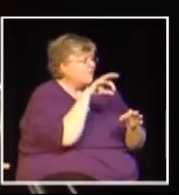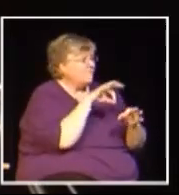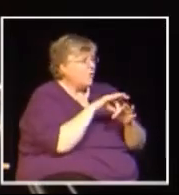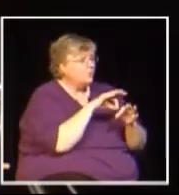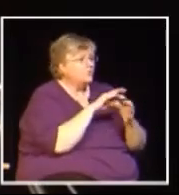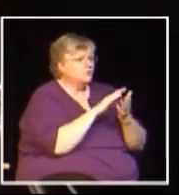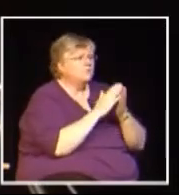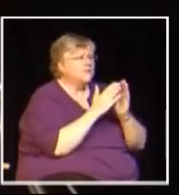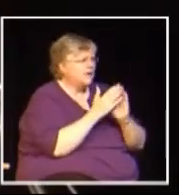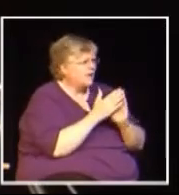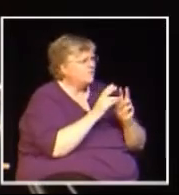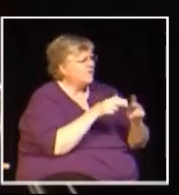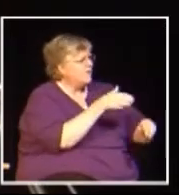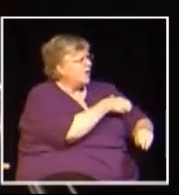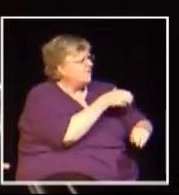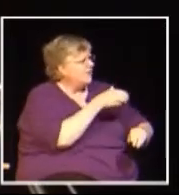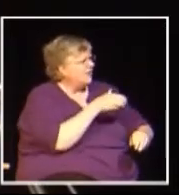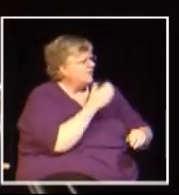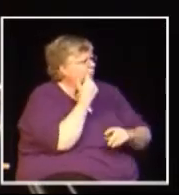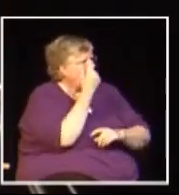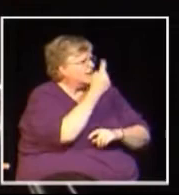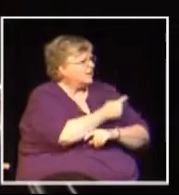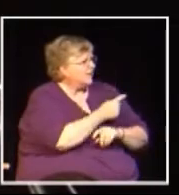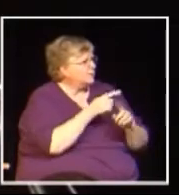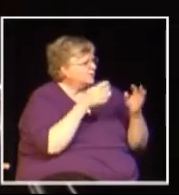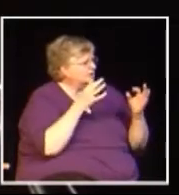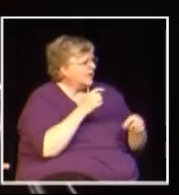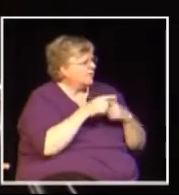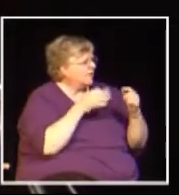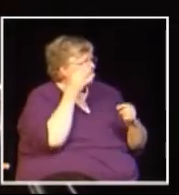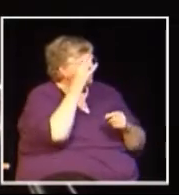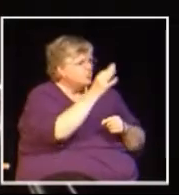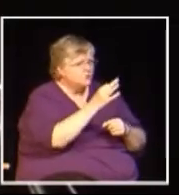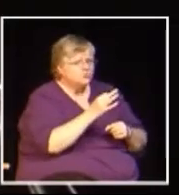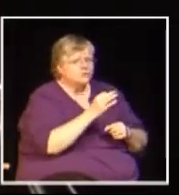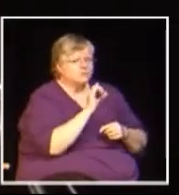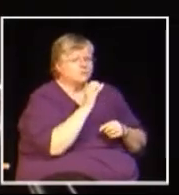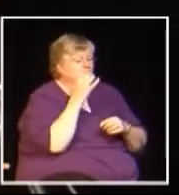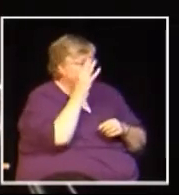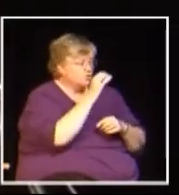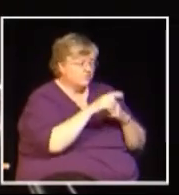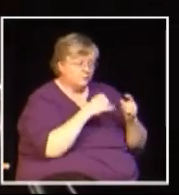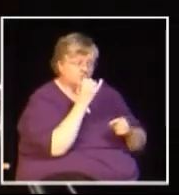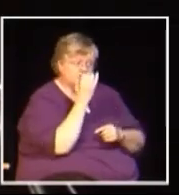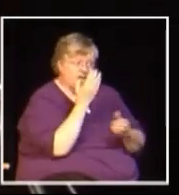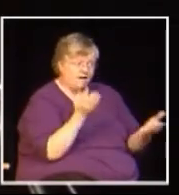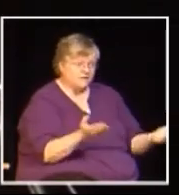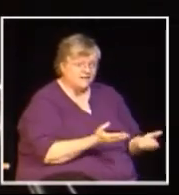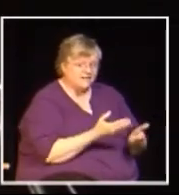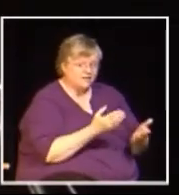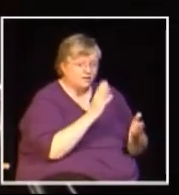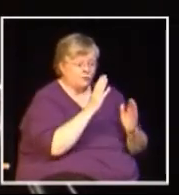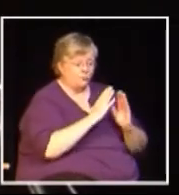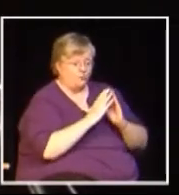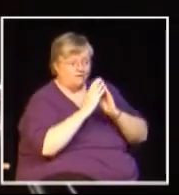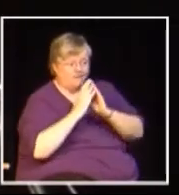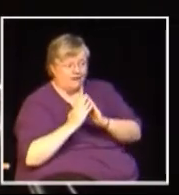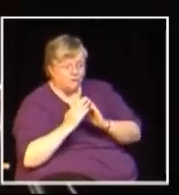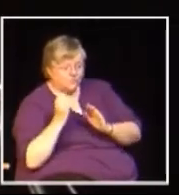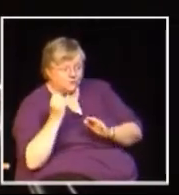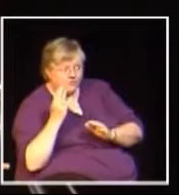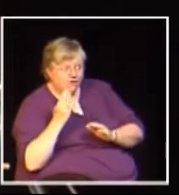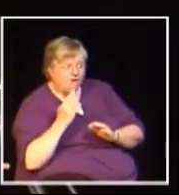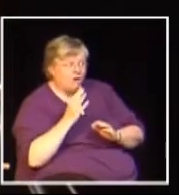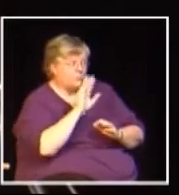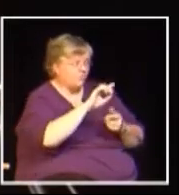become finance minister for the day. This is a very serious decision to make. This is going to be the future of jobs for your neighbours,